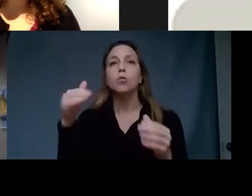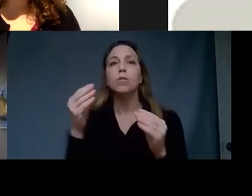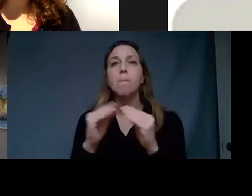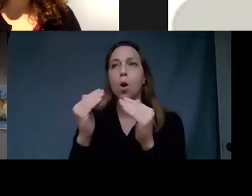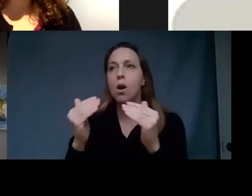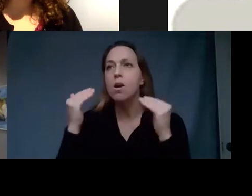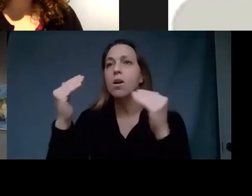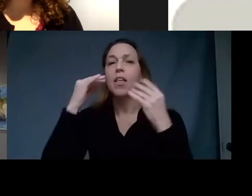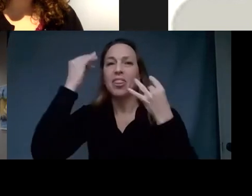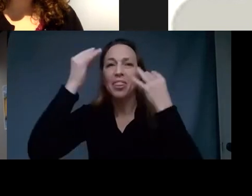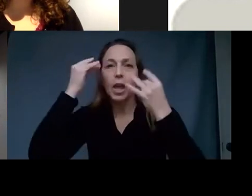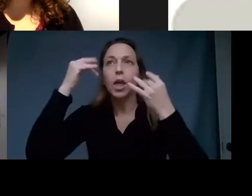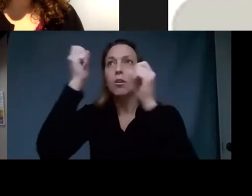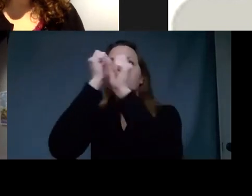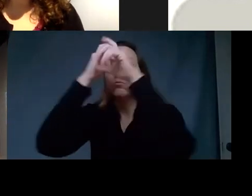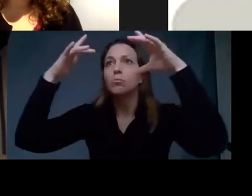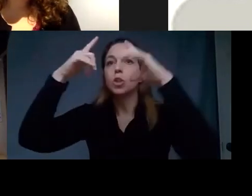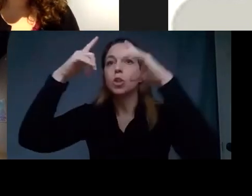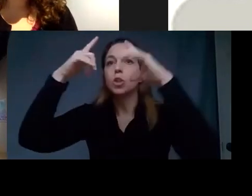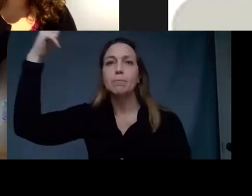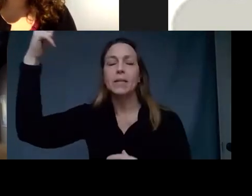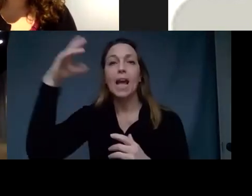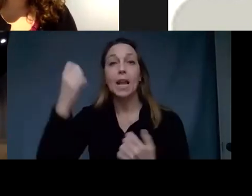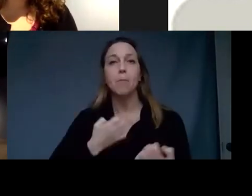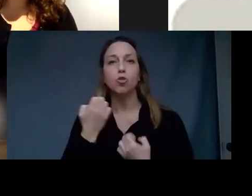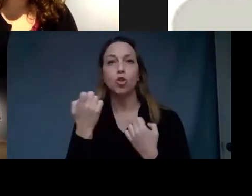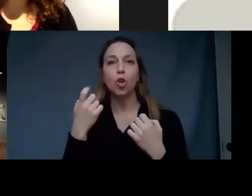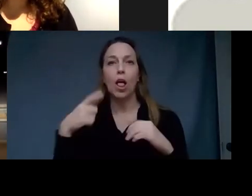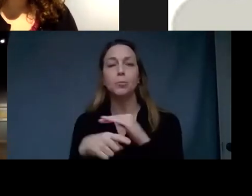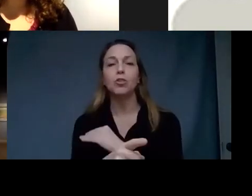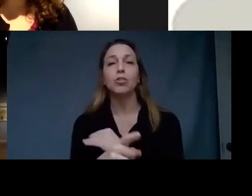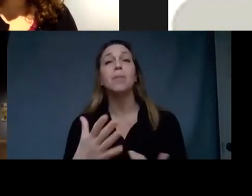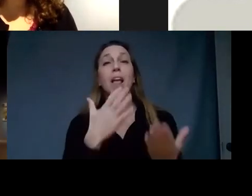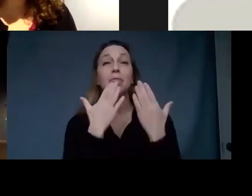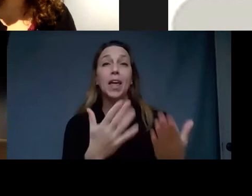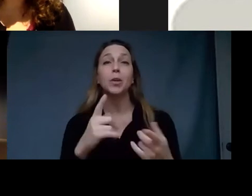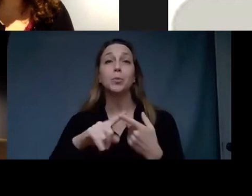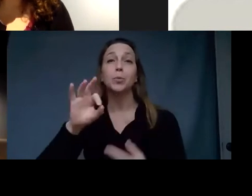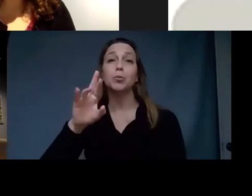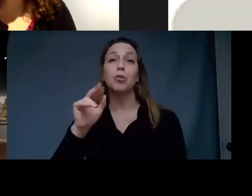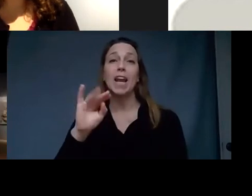and emotional exploration. Francie, thank you so much for joining us this evening.